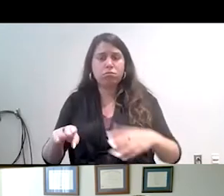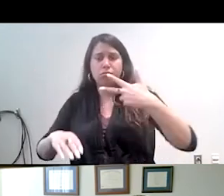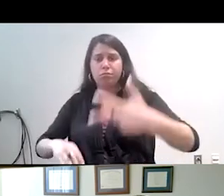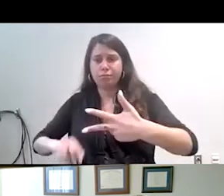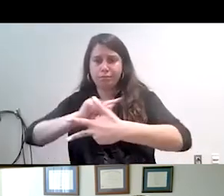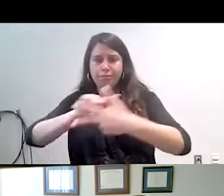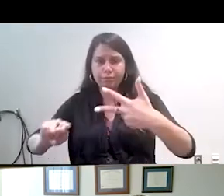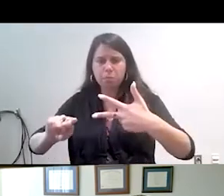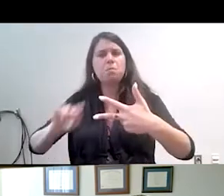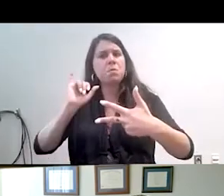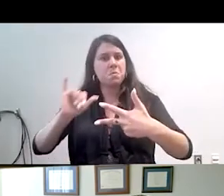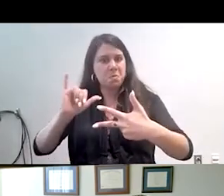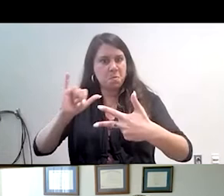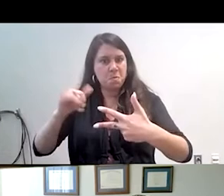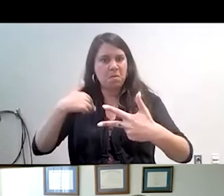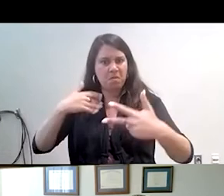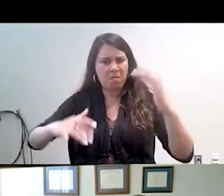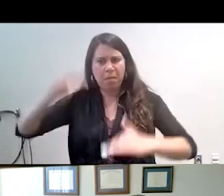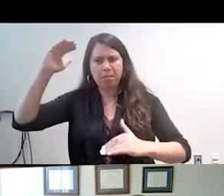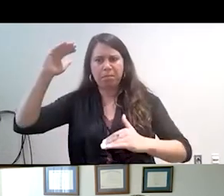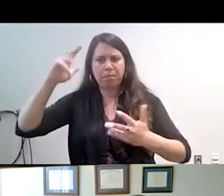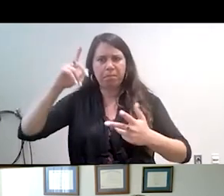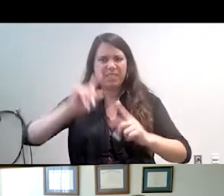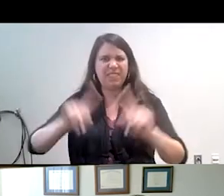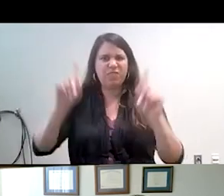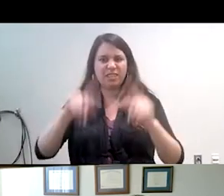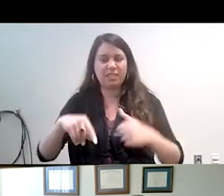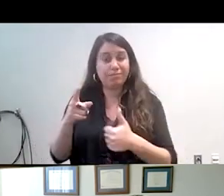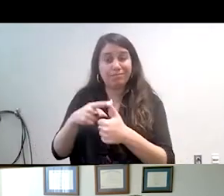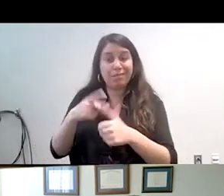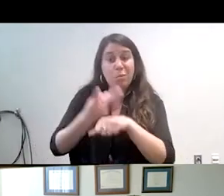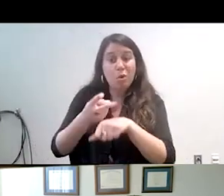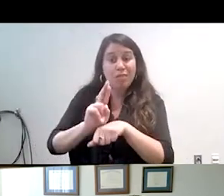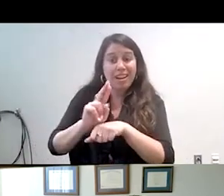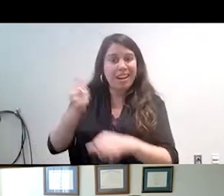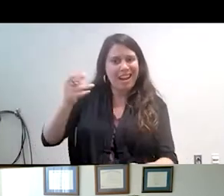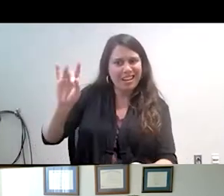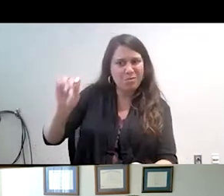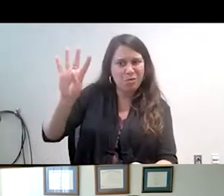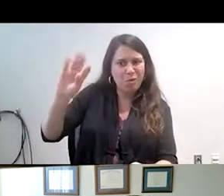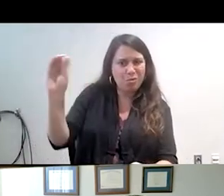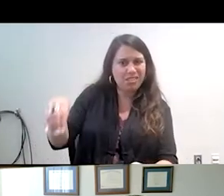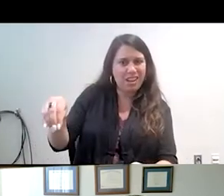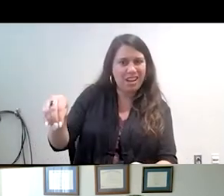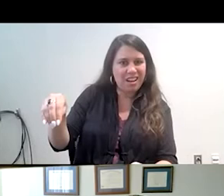within this ethnicity. So Puerto Ricans have a much higher prevalence,